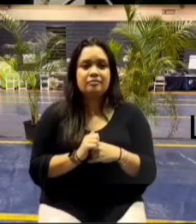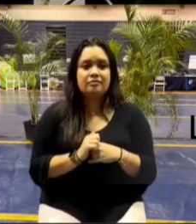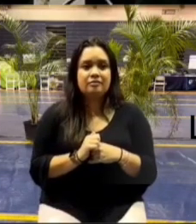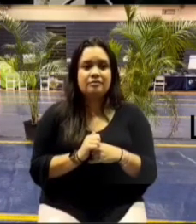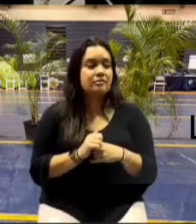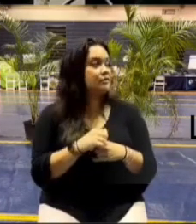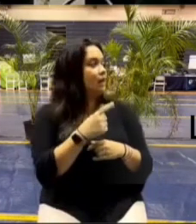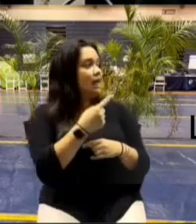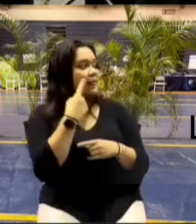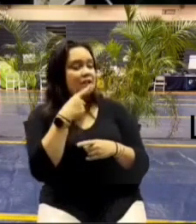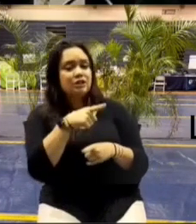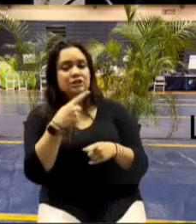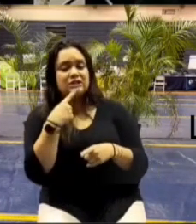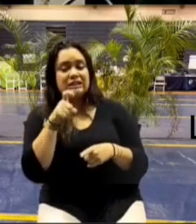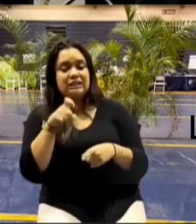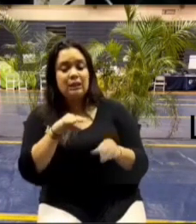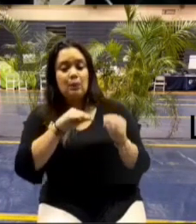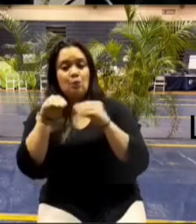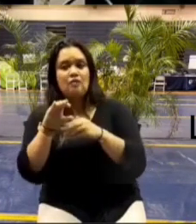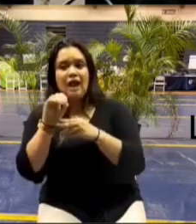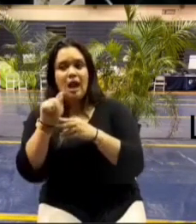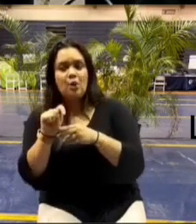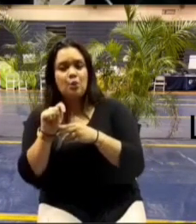out of us cross because she's moving into a unit